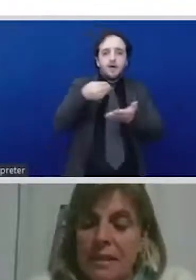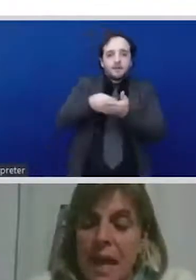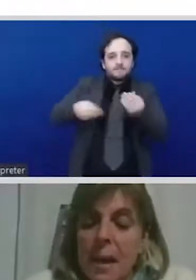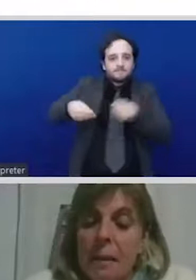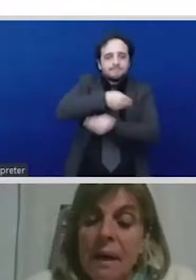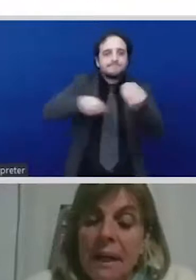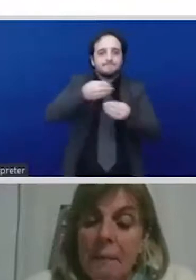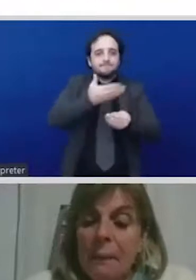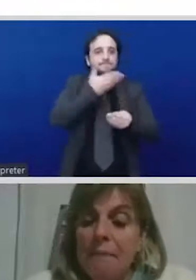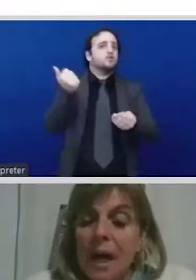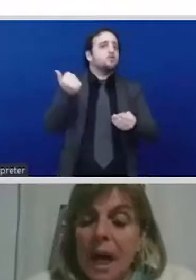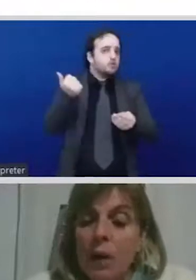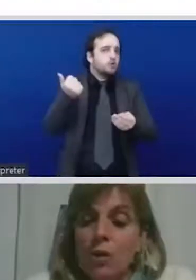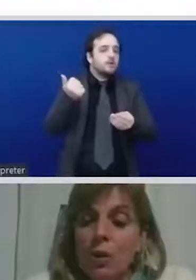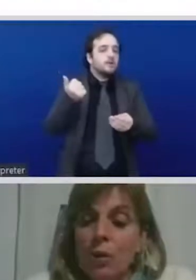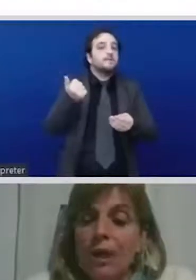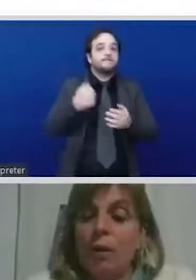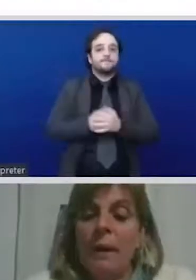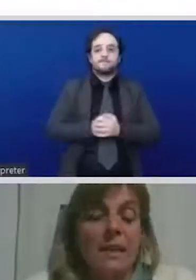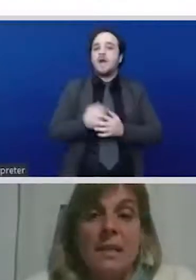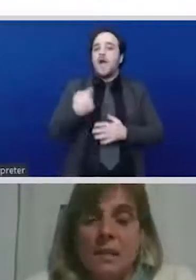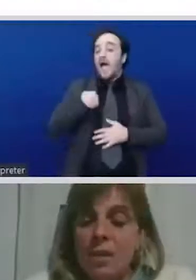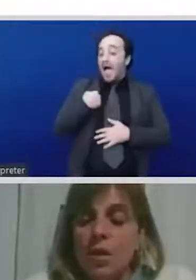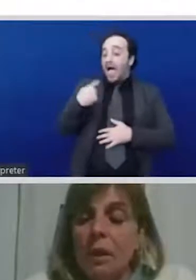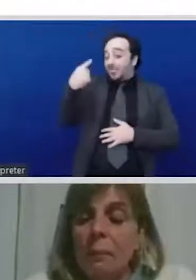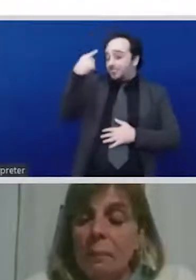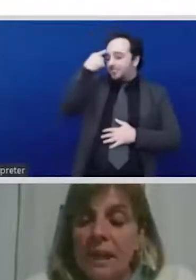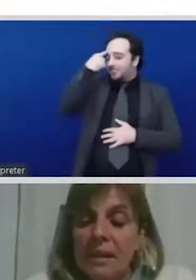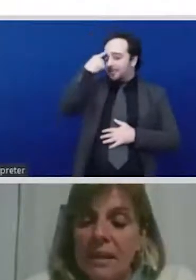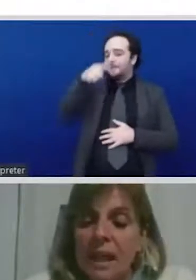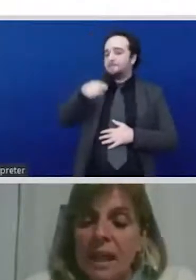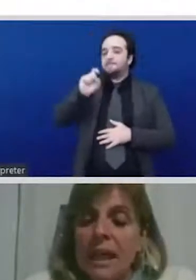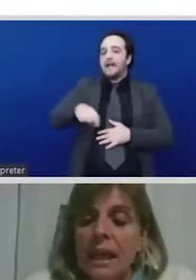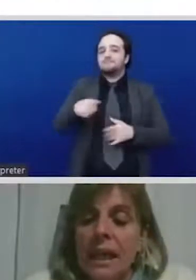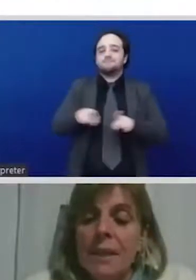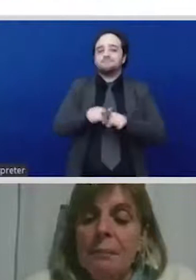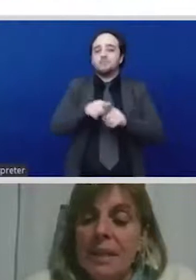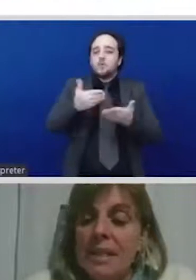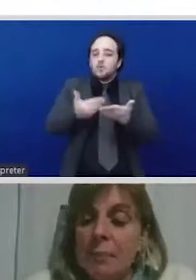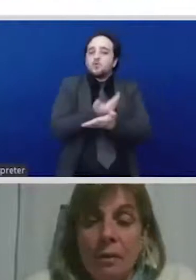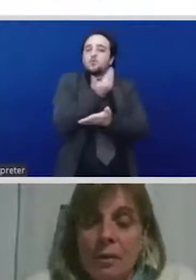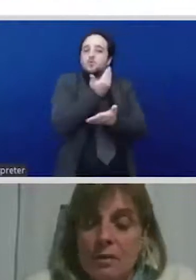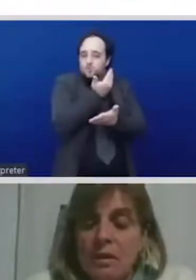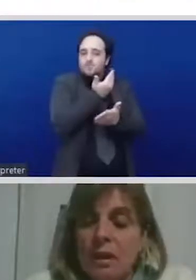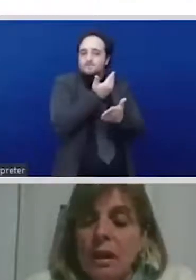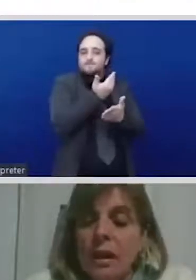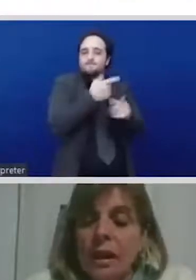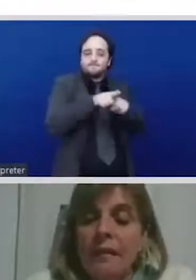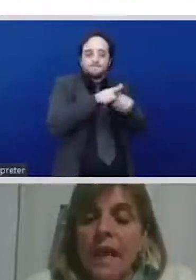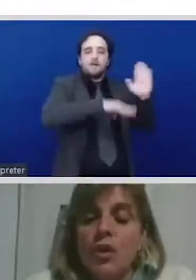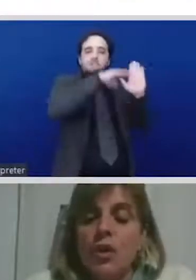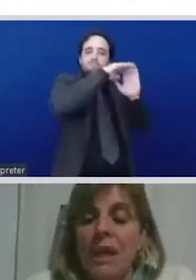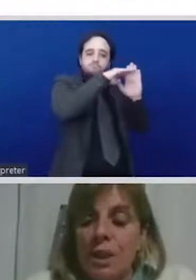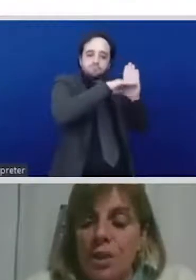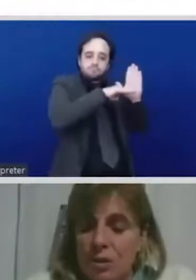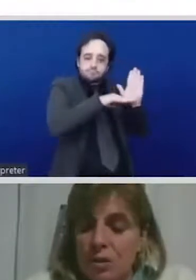Mariyama how do you recommend to implement guiding principles in the action